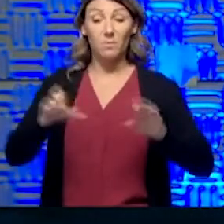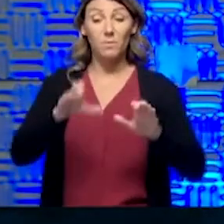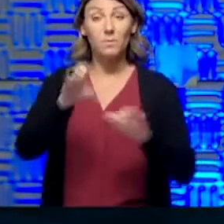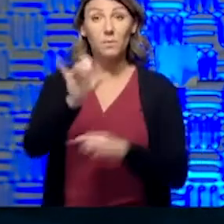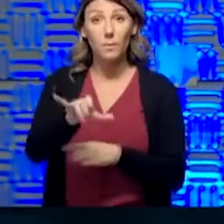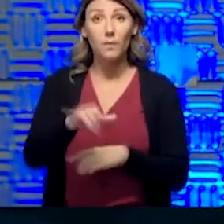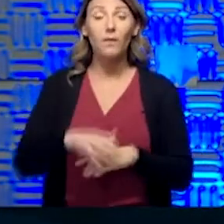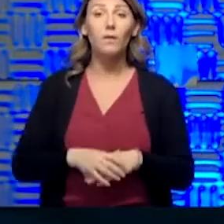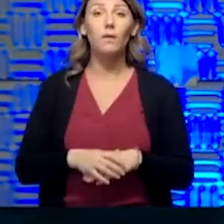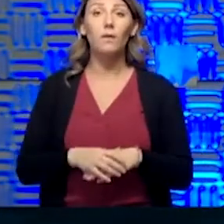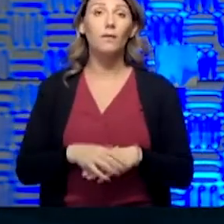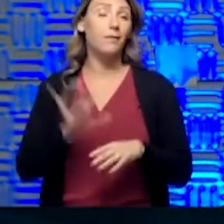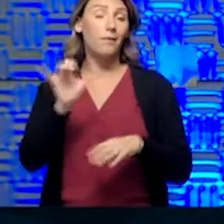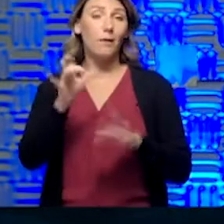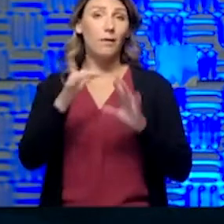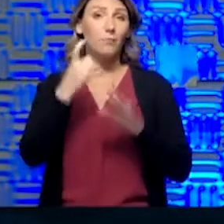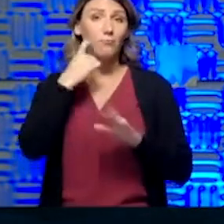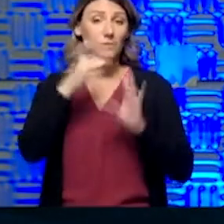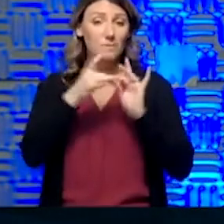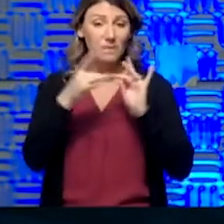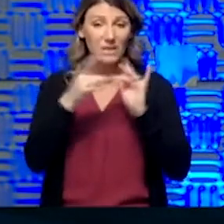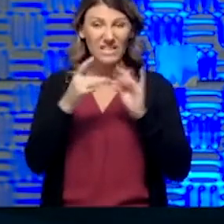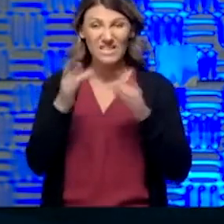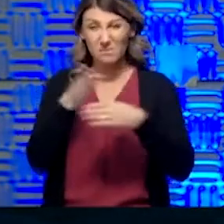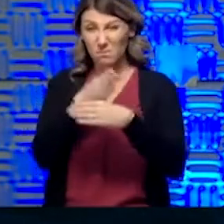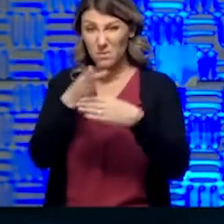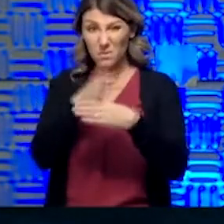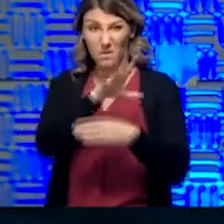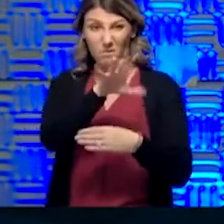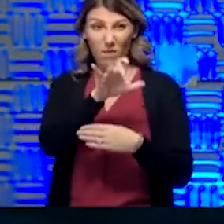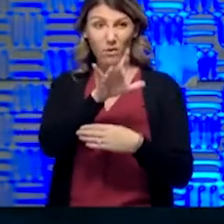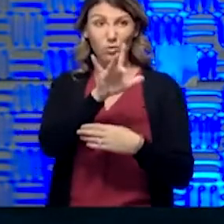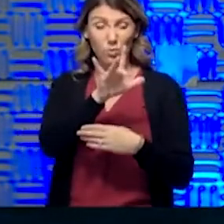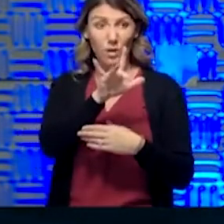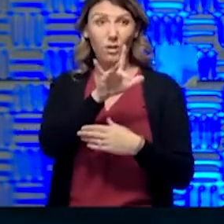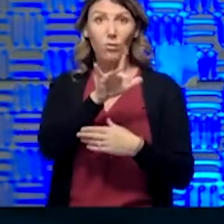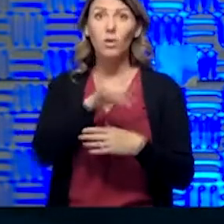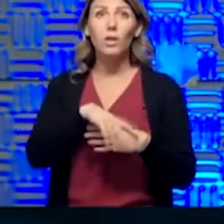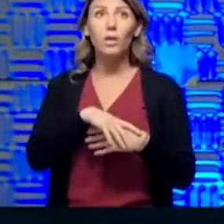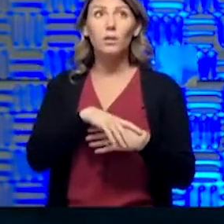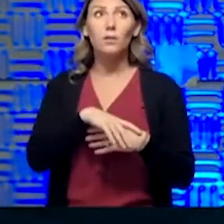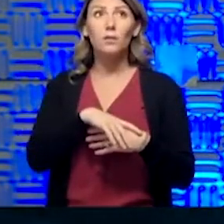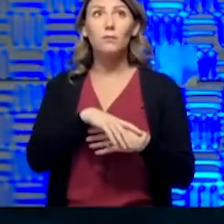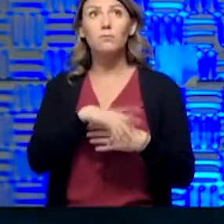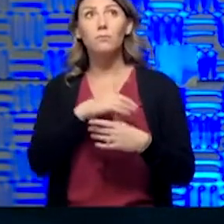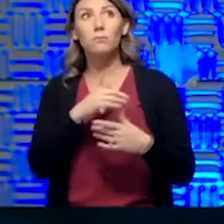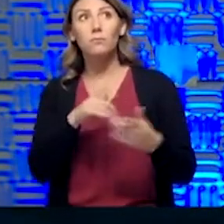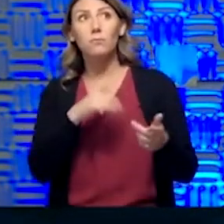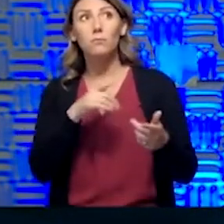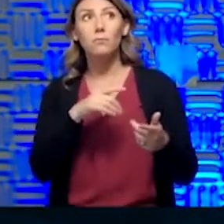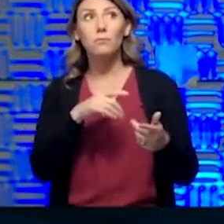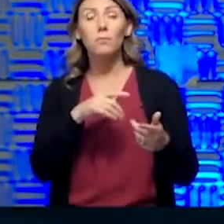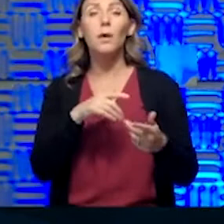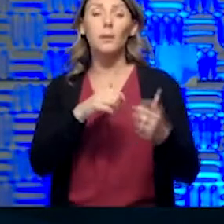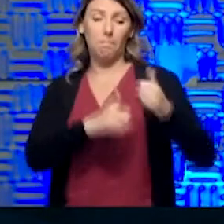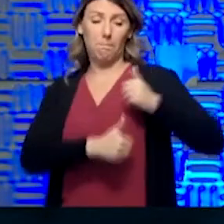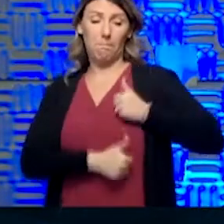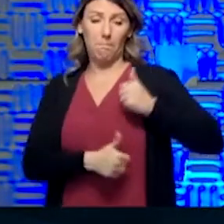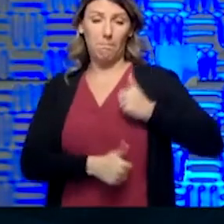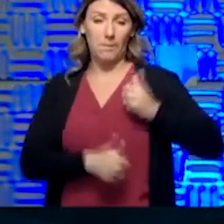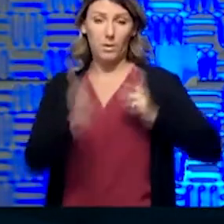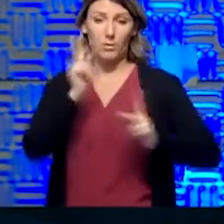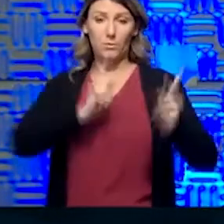as I just sketched out to you, that's almost a thousand, between 523 military personnel on